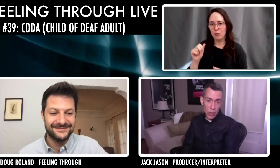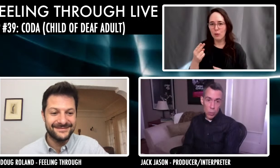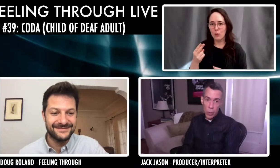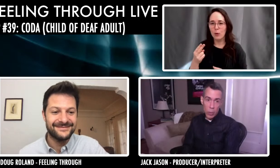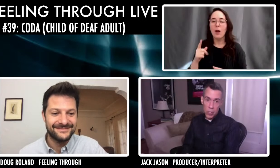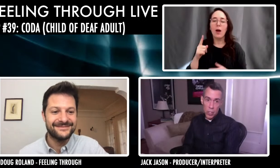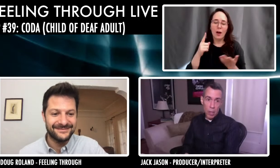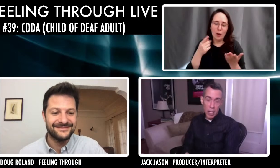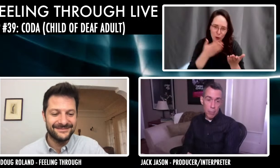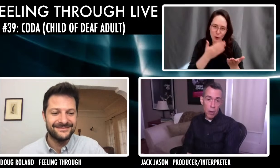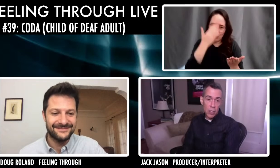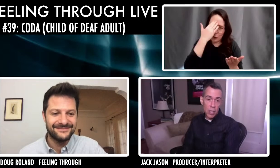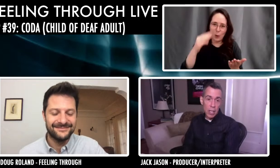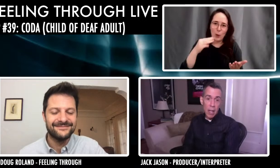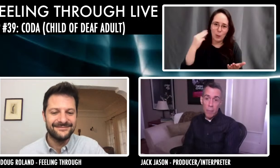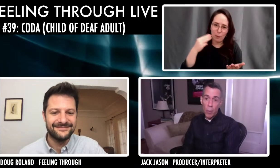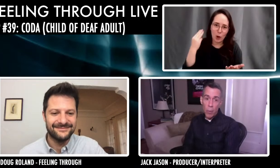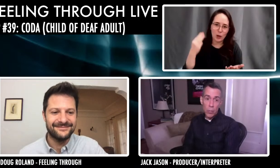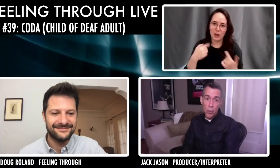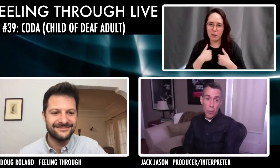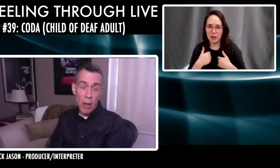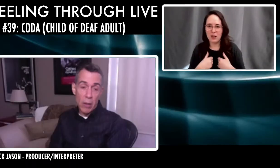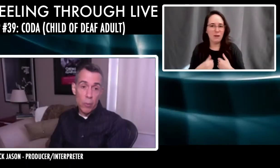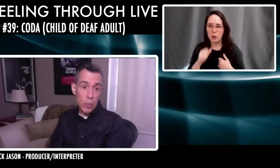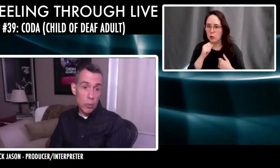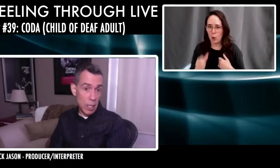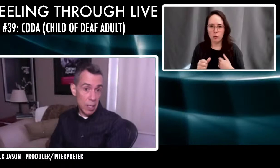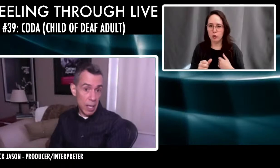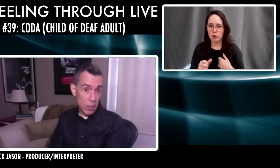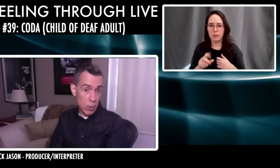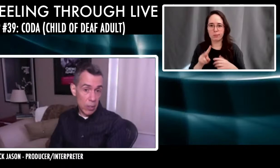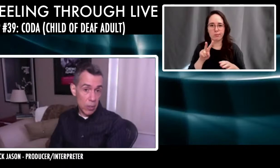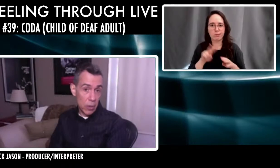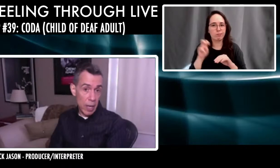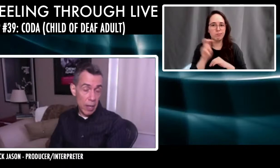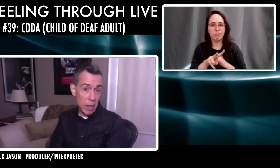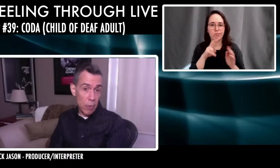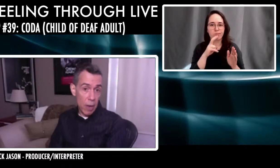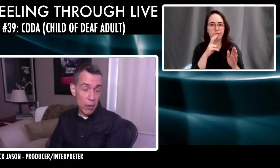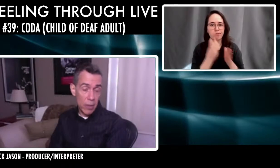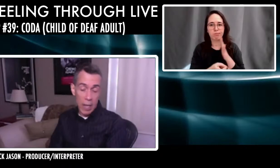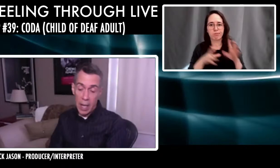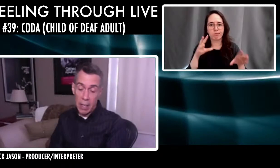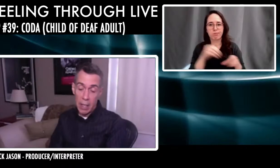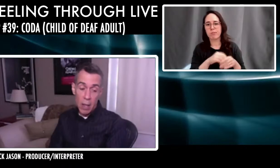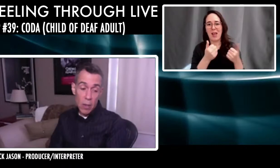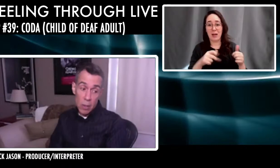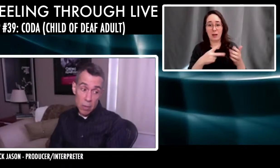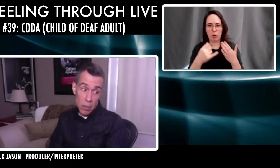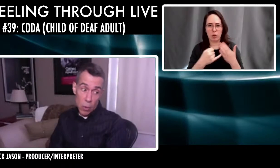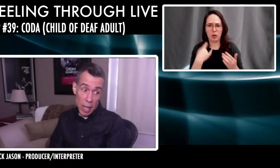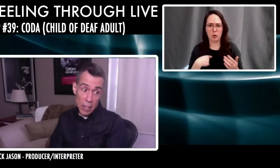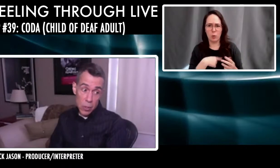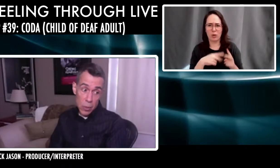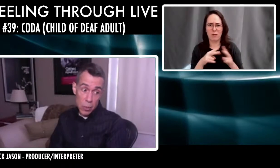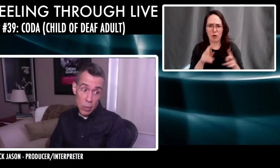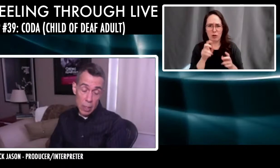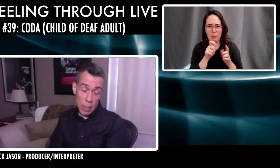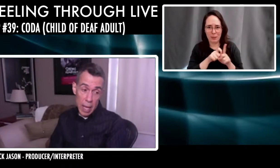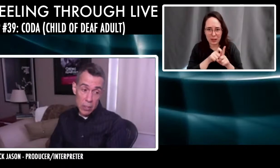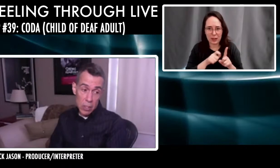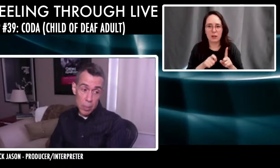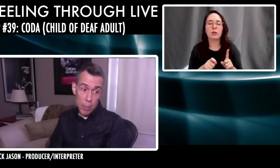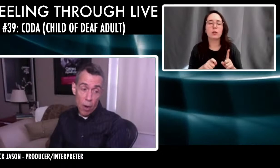think you know this, we wouldn't just jump on any project, but we were so proud of what you did as a director and writer of it. And so glad you,